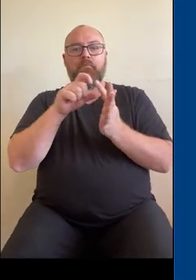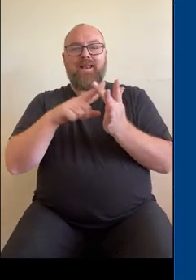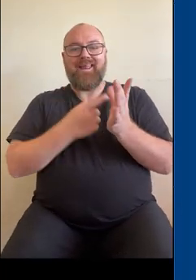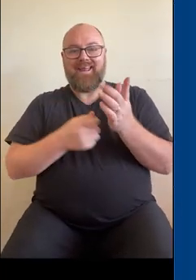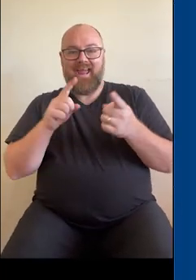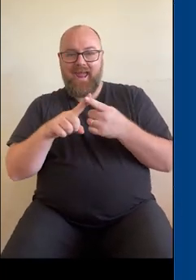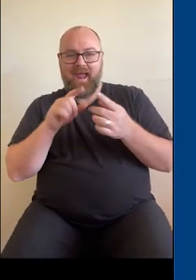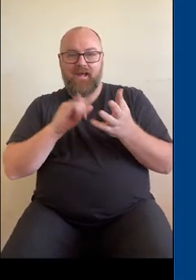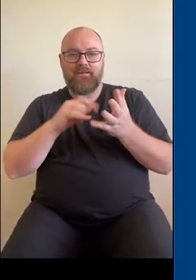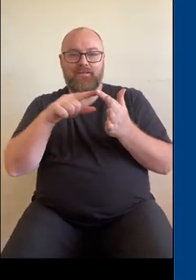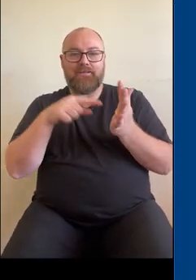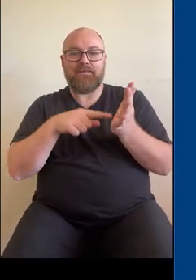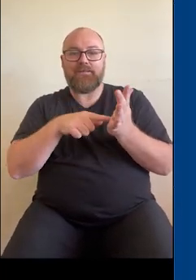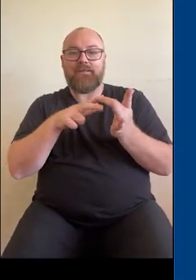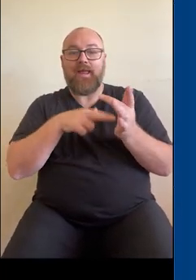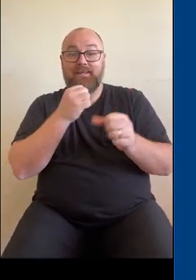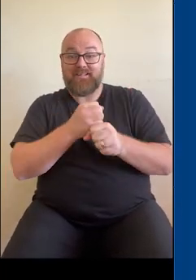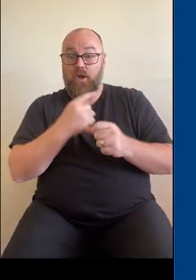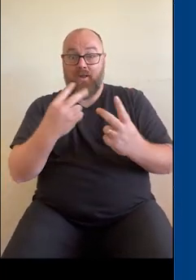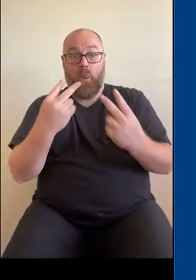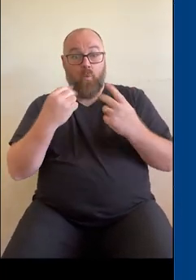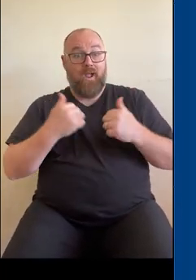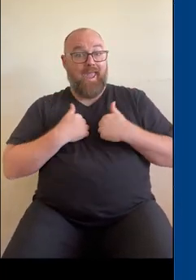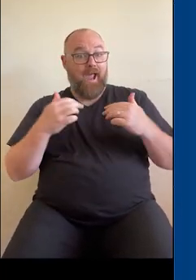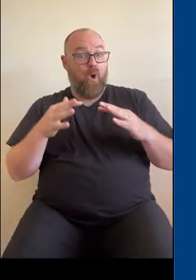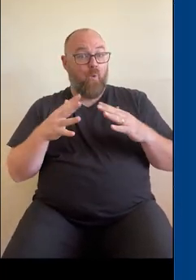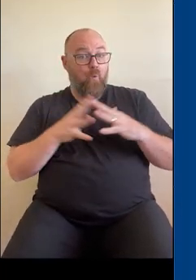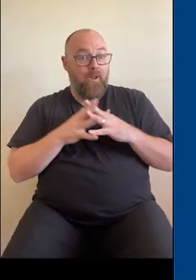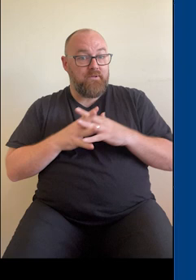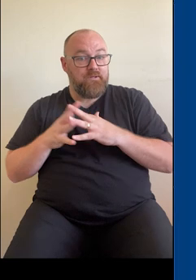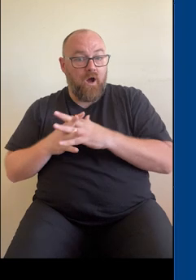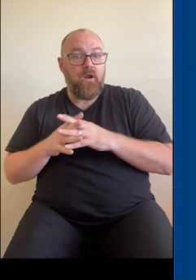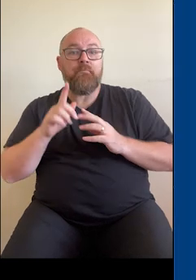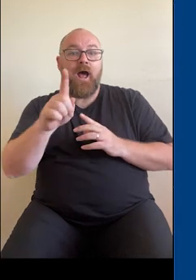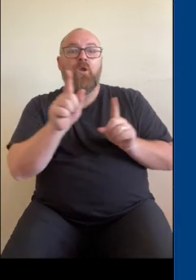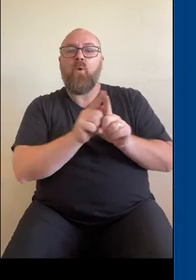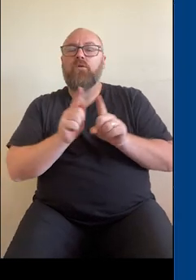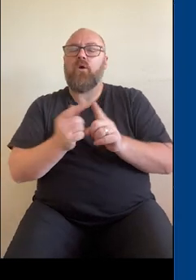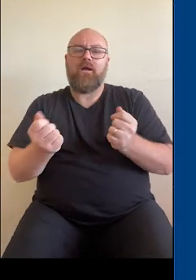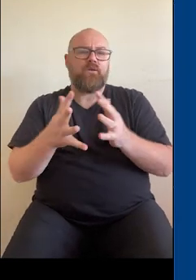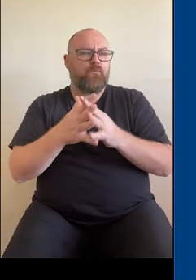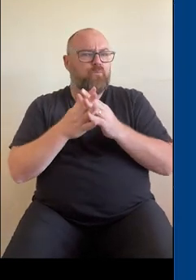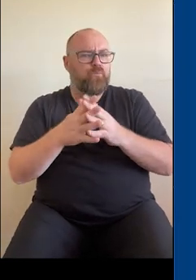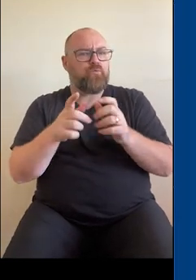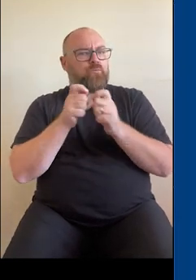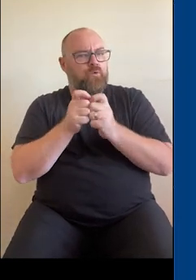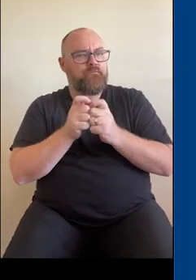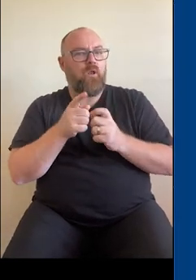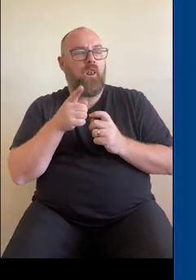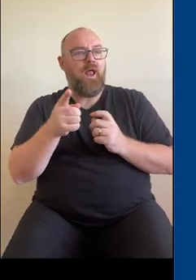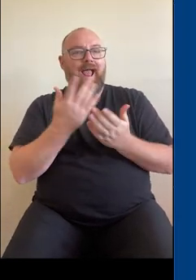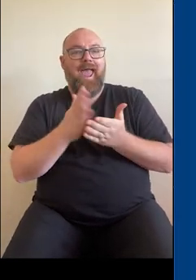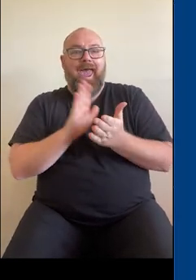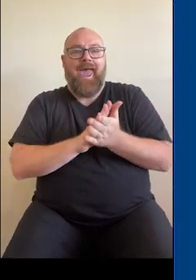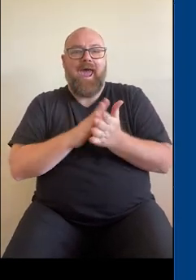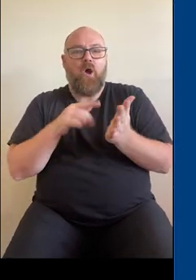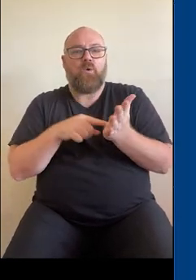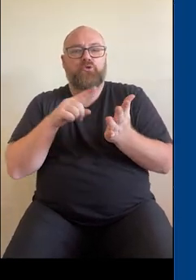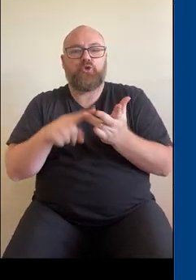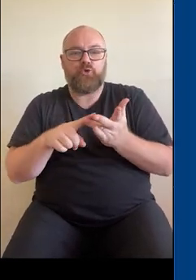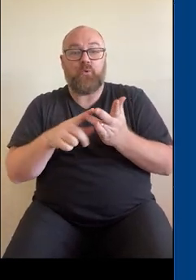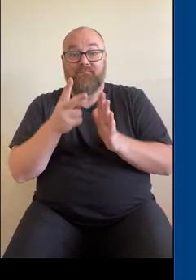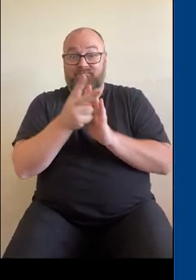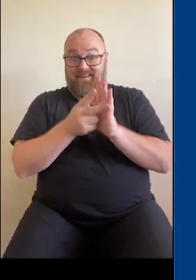of help, you can always have a look at the agency's website, but you can also access some really useful how to videos and